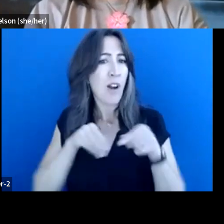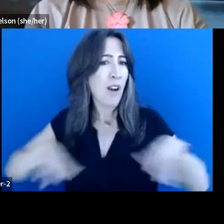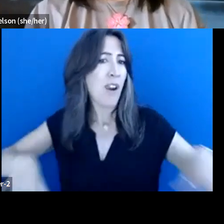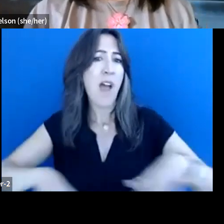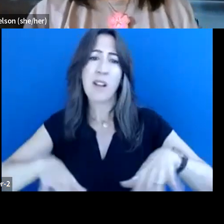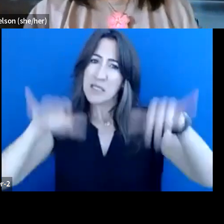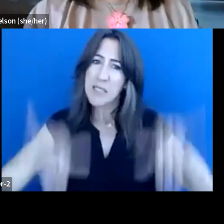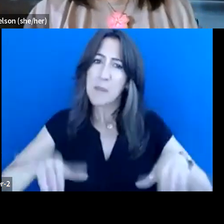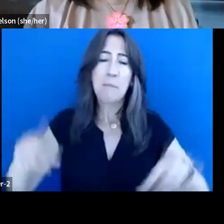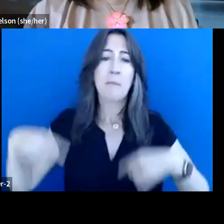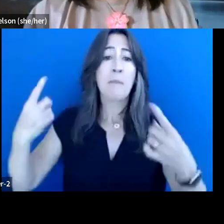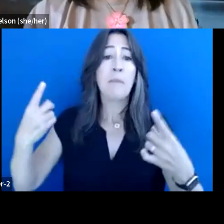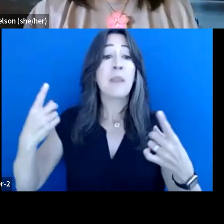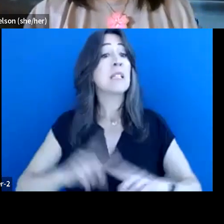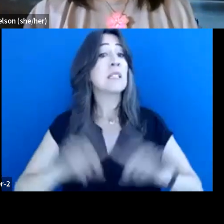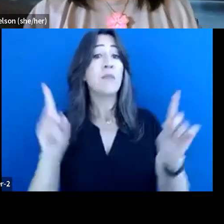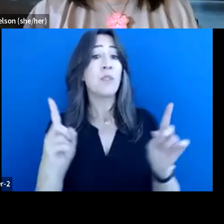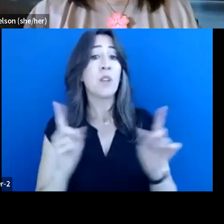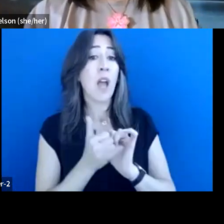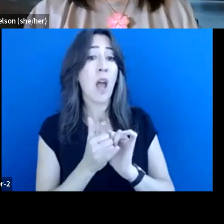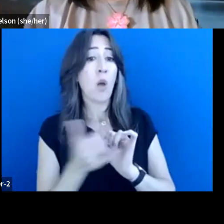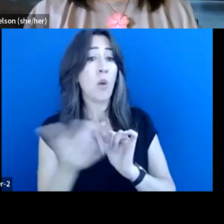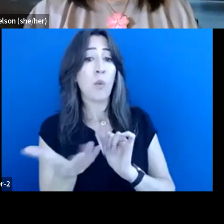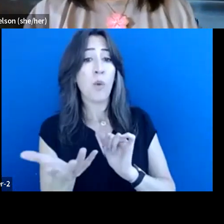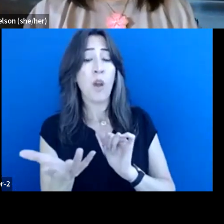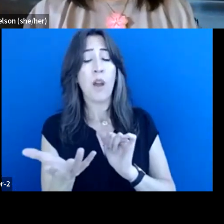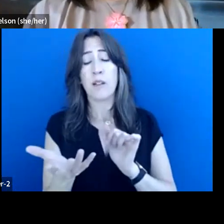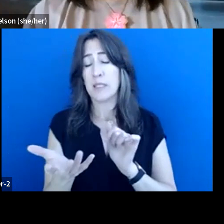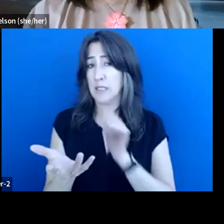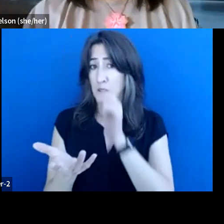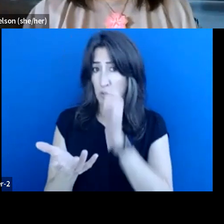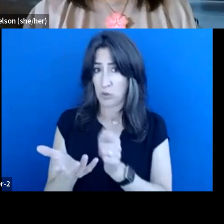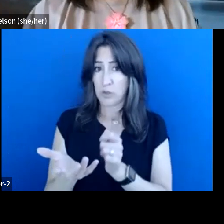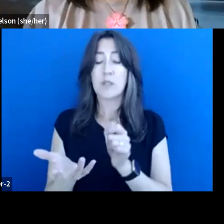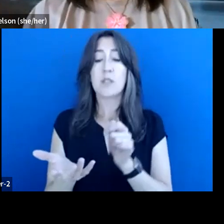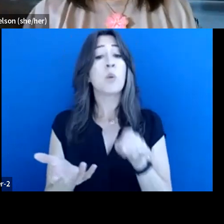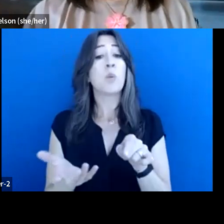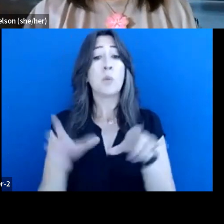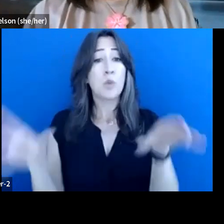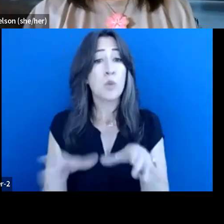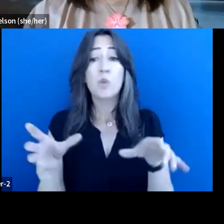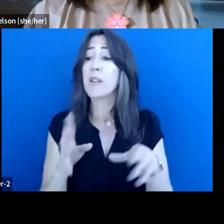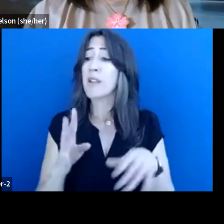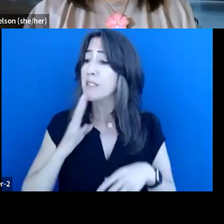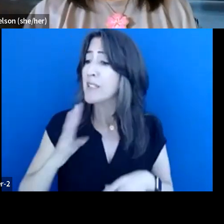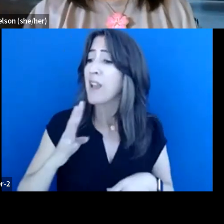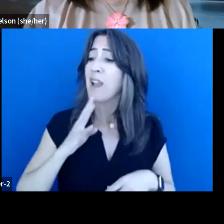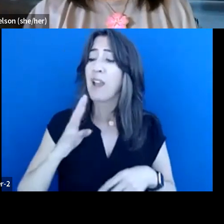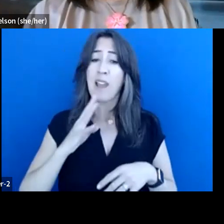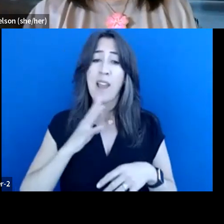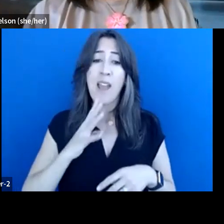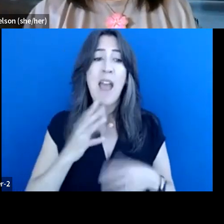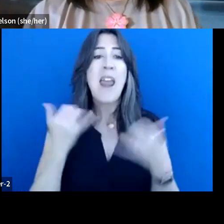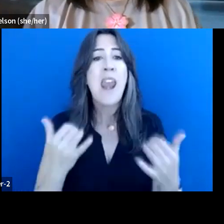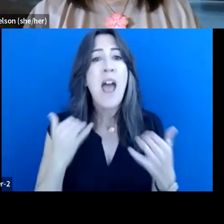I think what's changed now, which has been interesting, is that, you know, all the things that we've been saying, they're now